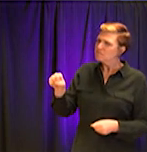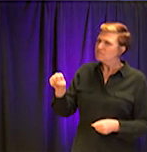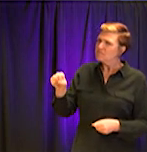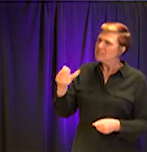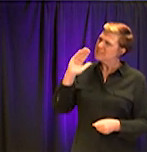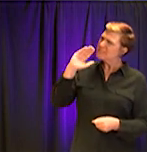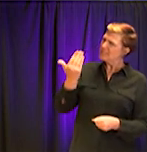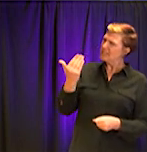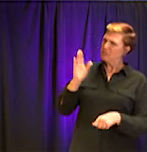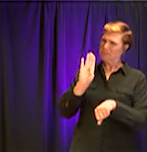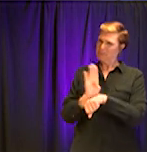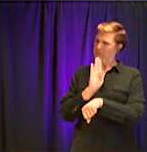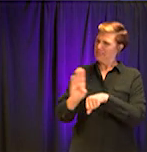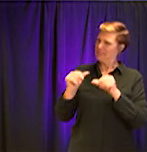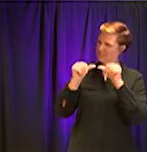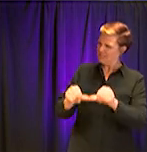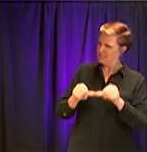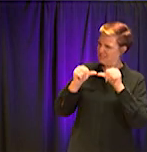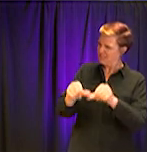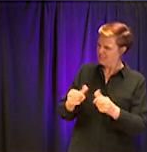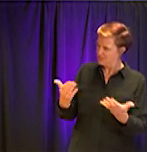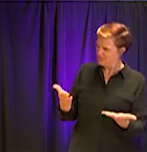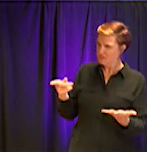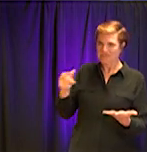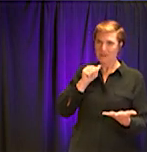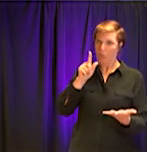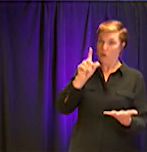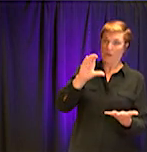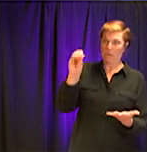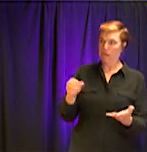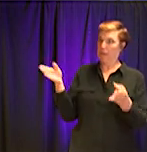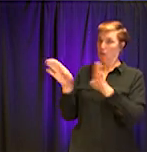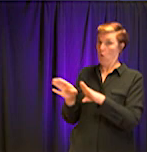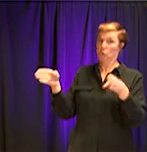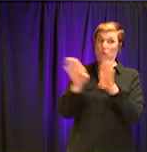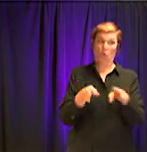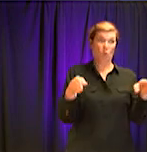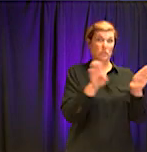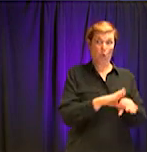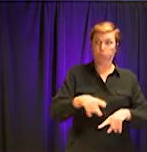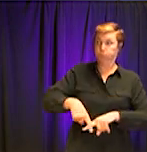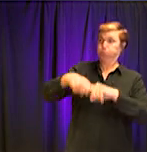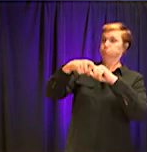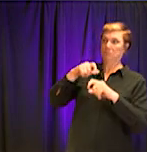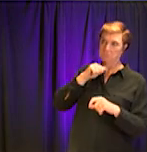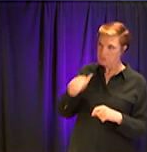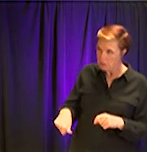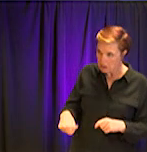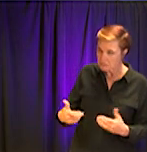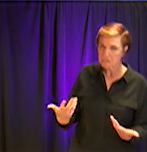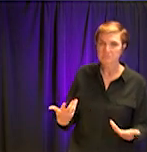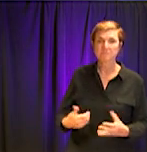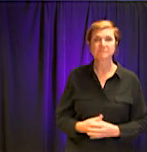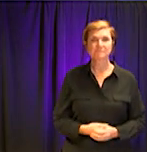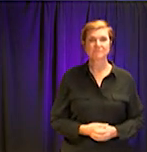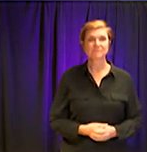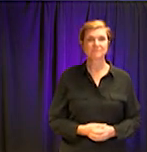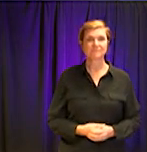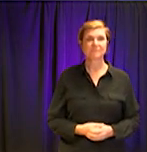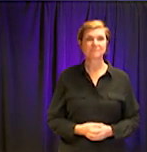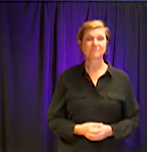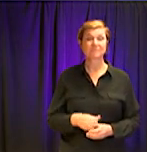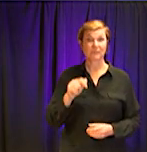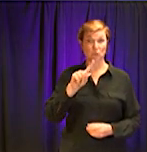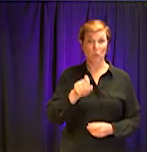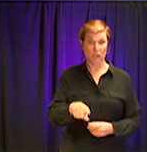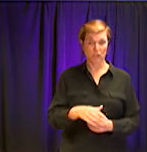at DeKalb County, and life is not totally turned upside down for all the residents. All right. We go back to LaKeitha. Question for